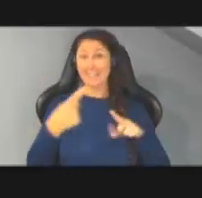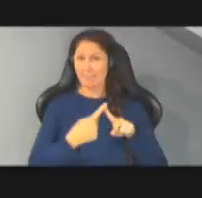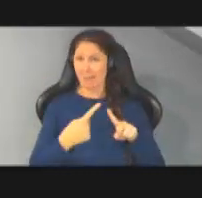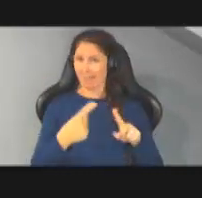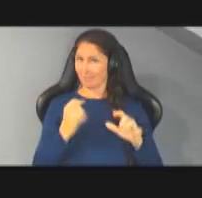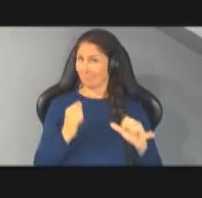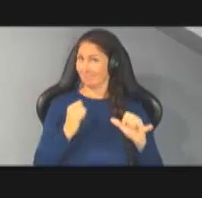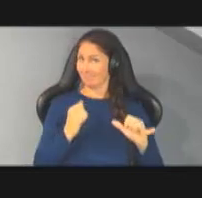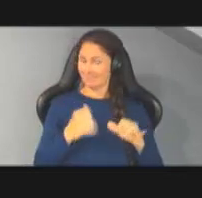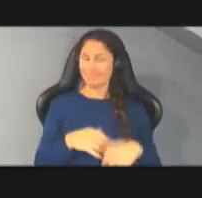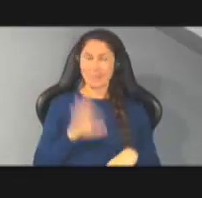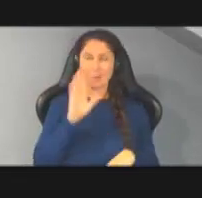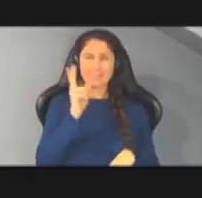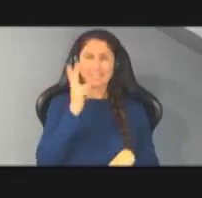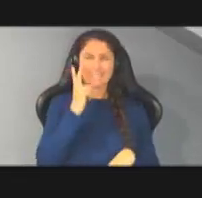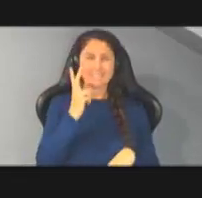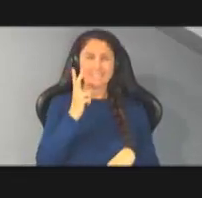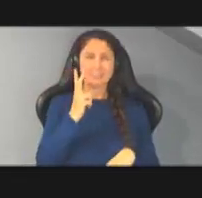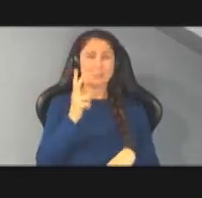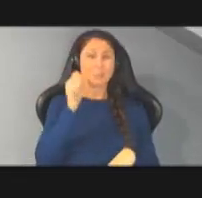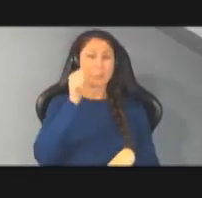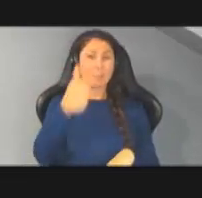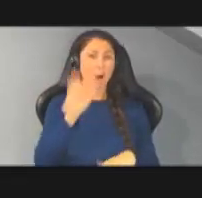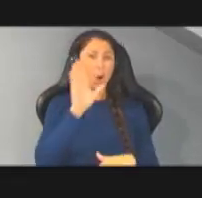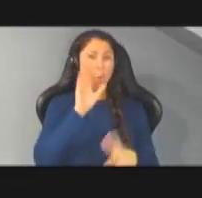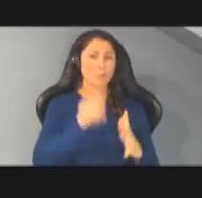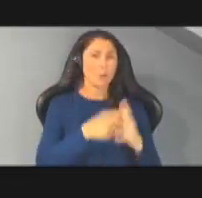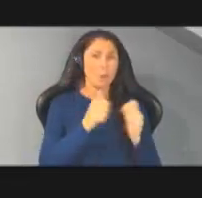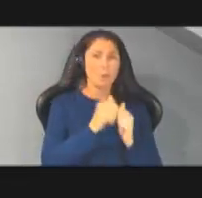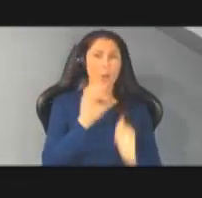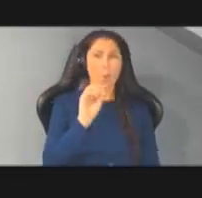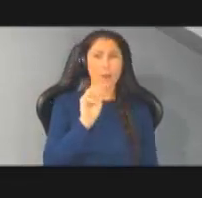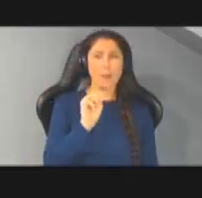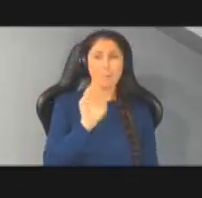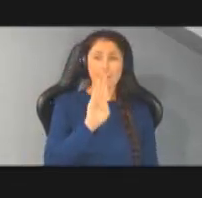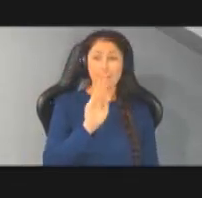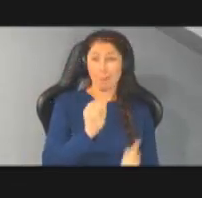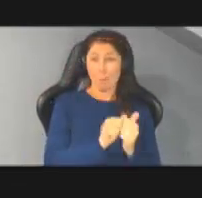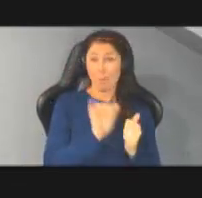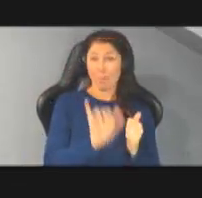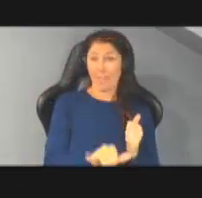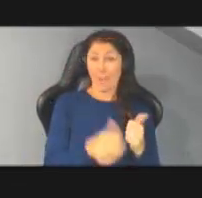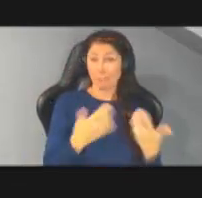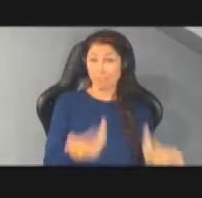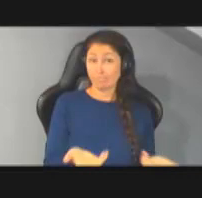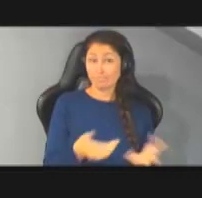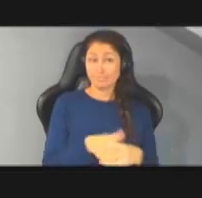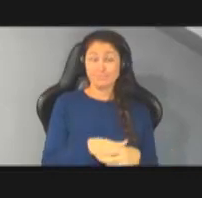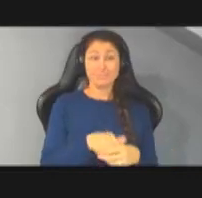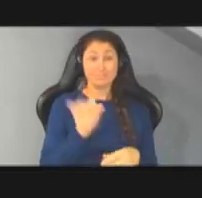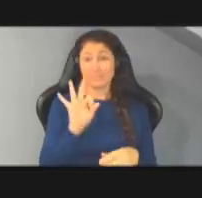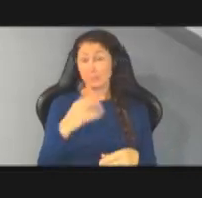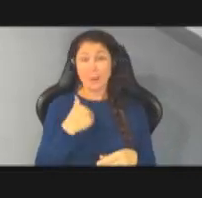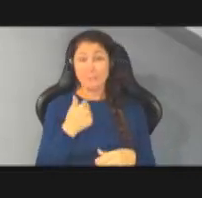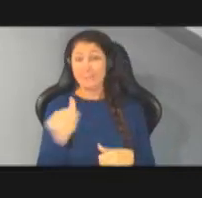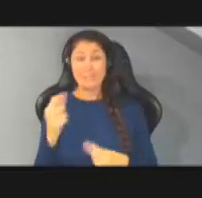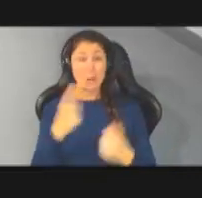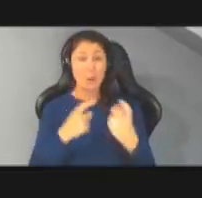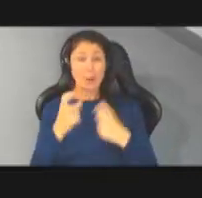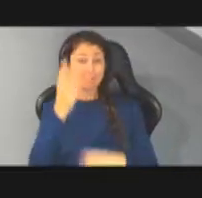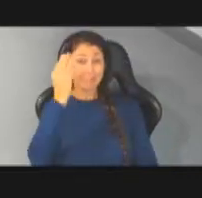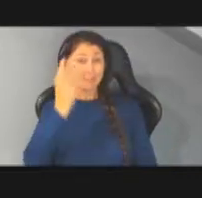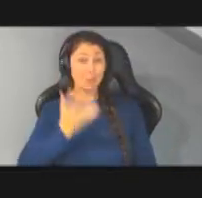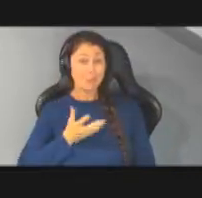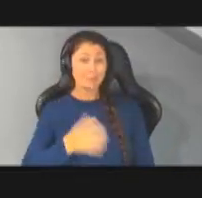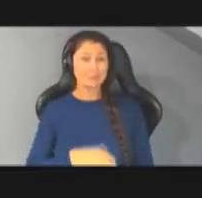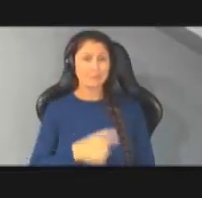um we'll see you uh tomorrow we'll start with omb um and with that if you have any questions let us know can you go